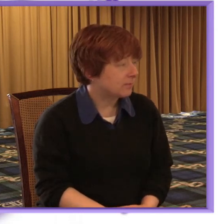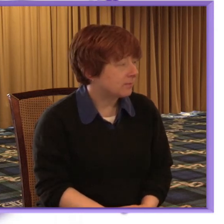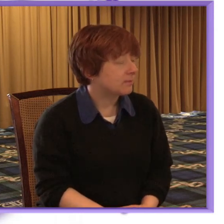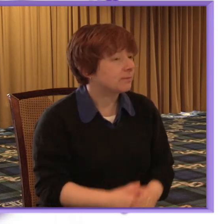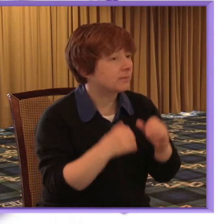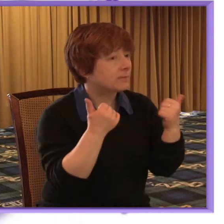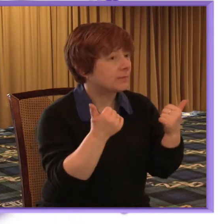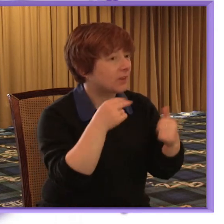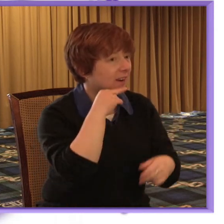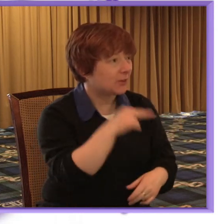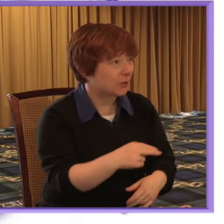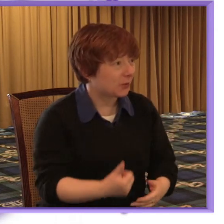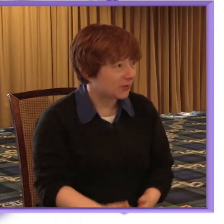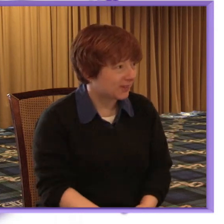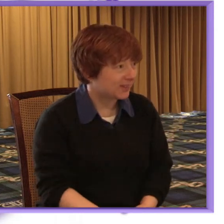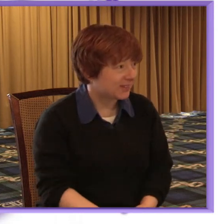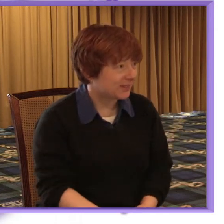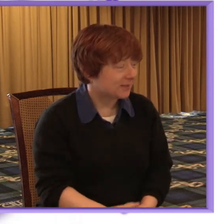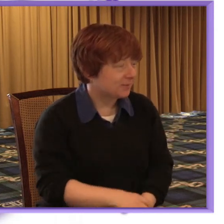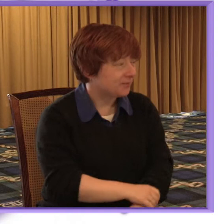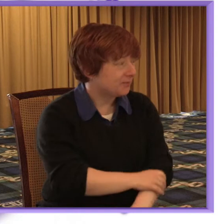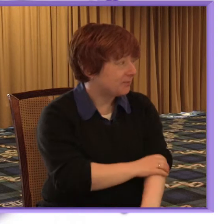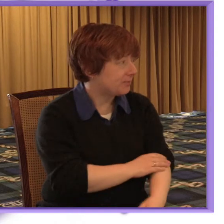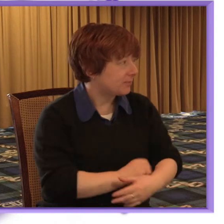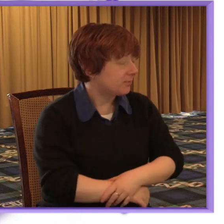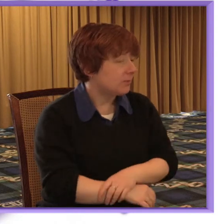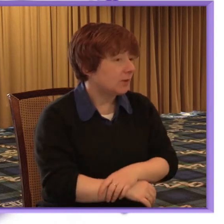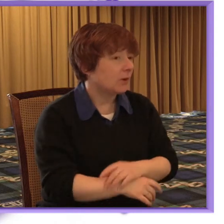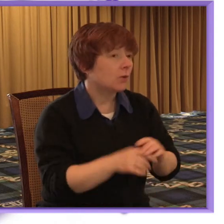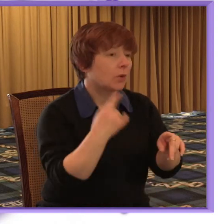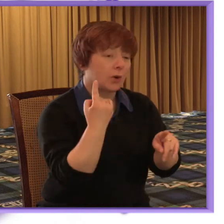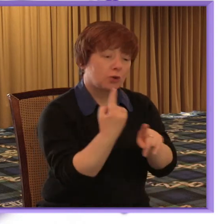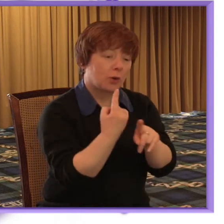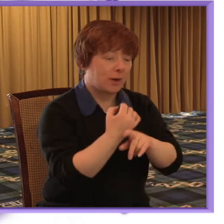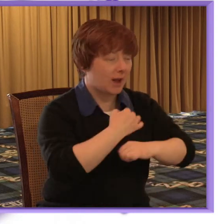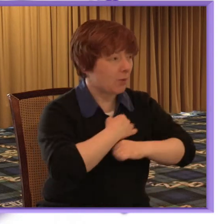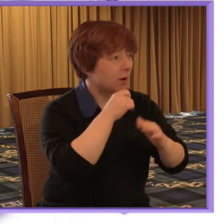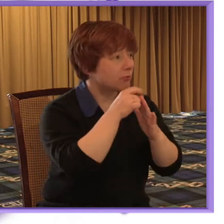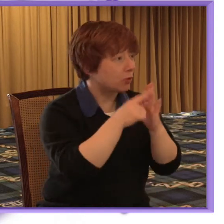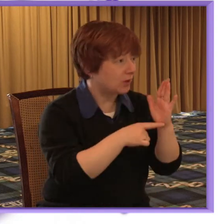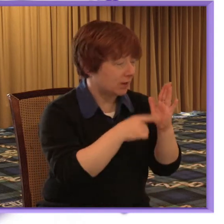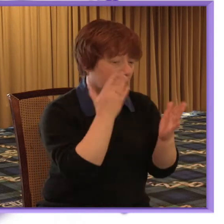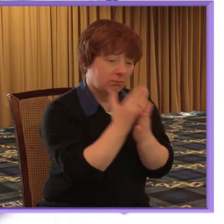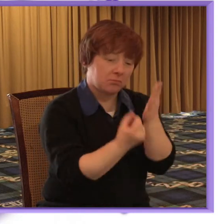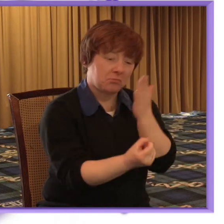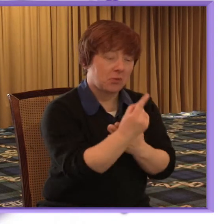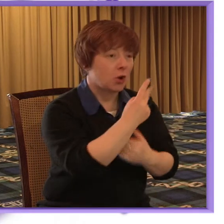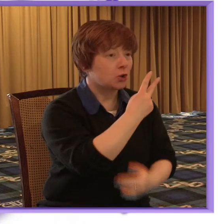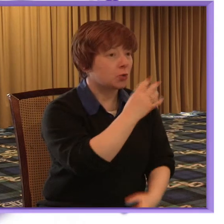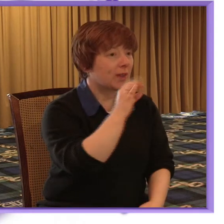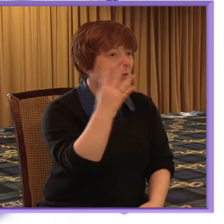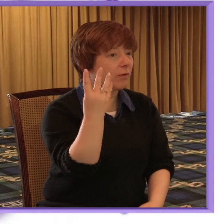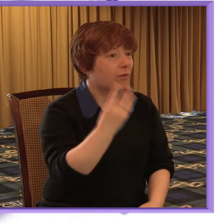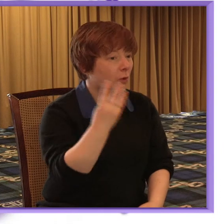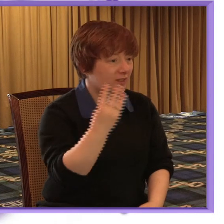good afternoon and so today I'm going to talk and about the our project that we did it took place in 2014 however there are